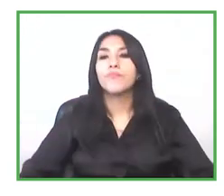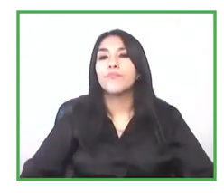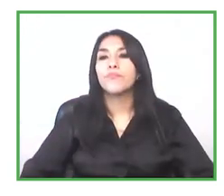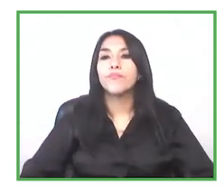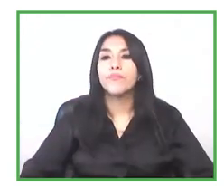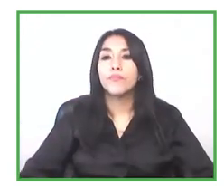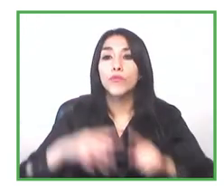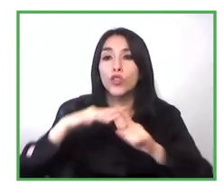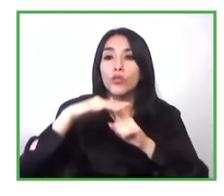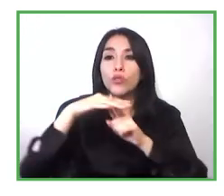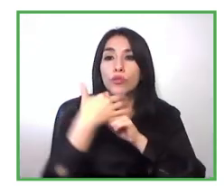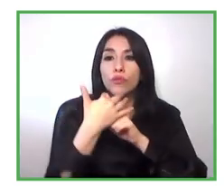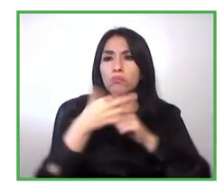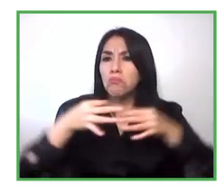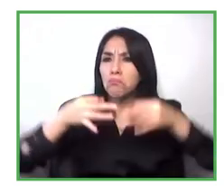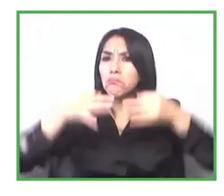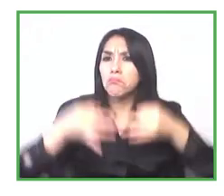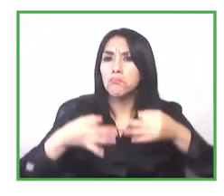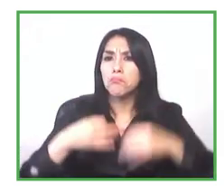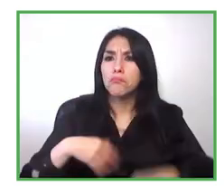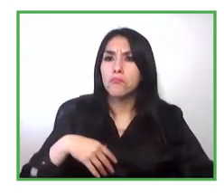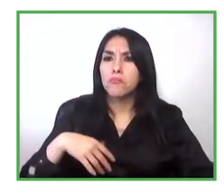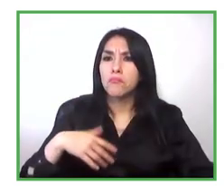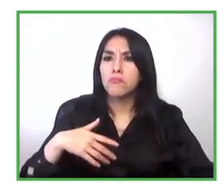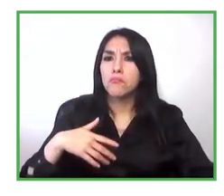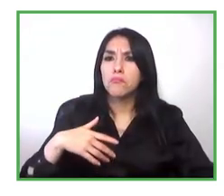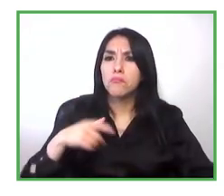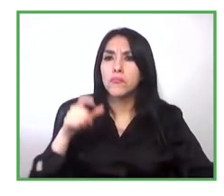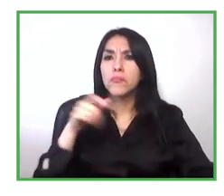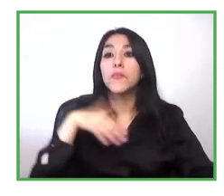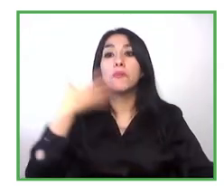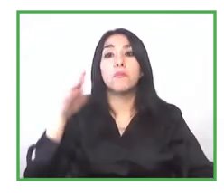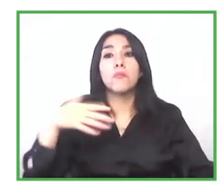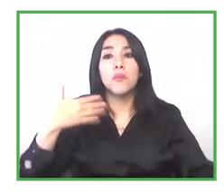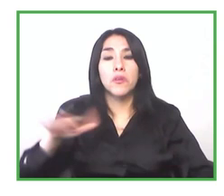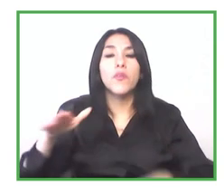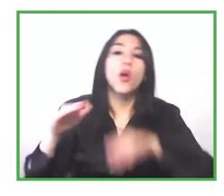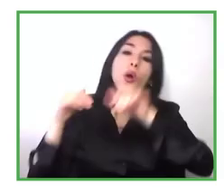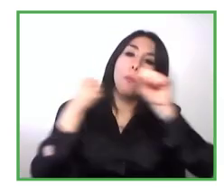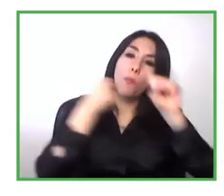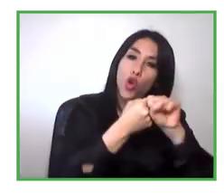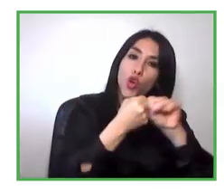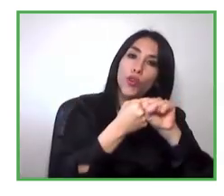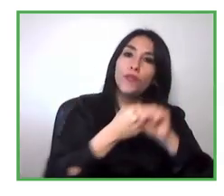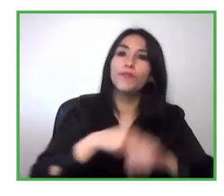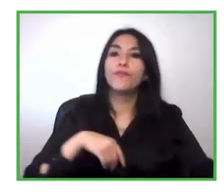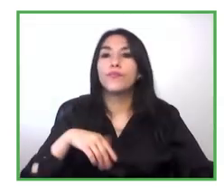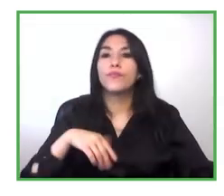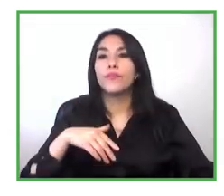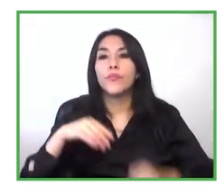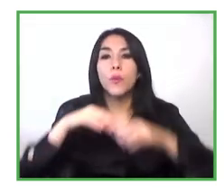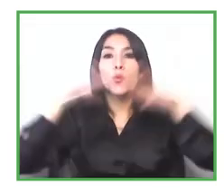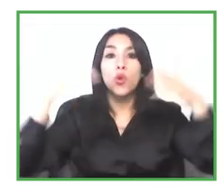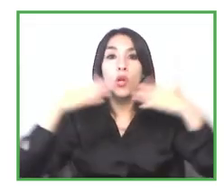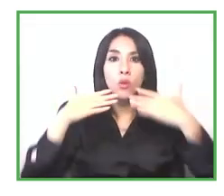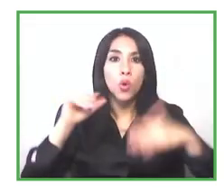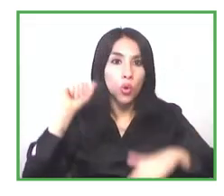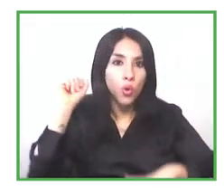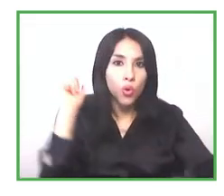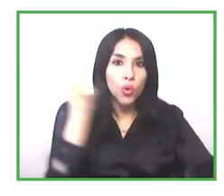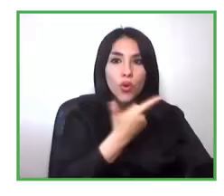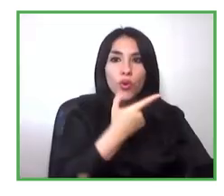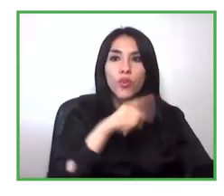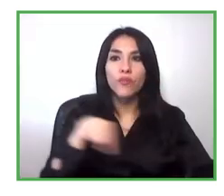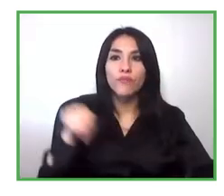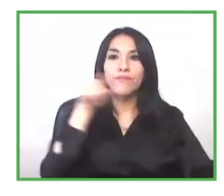disabilities and projects that could be accelerated and probably there are very great ideas that can be supported through incubation thank you i believe